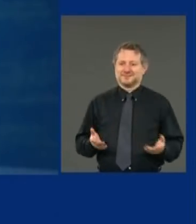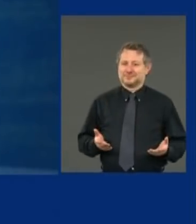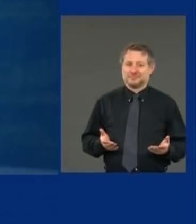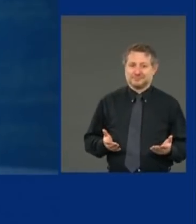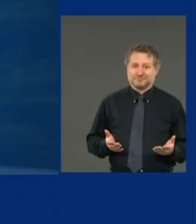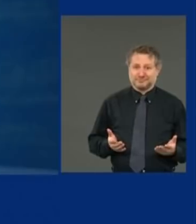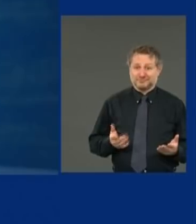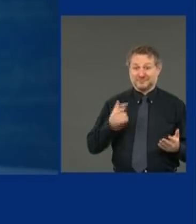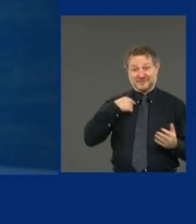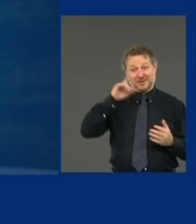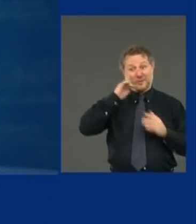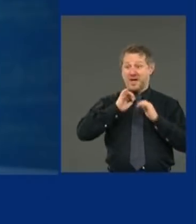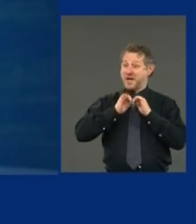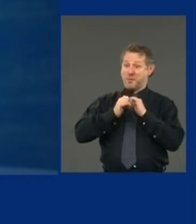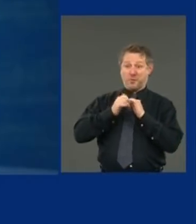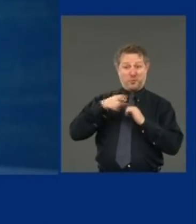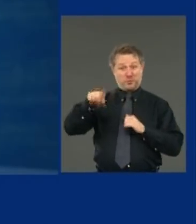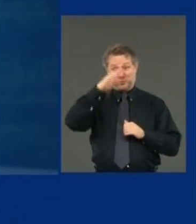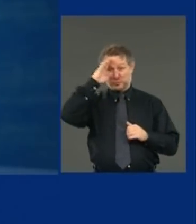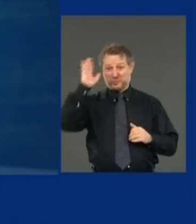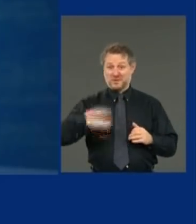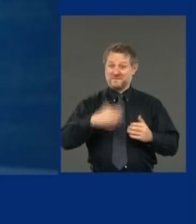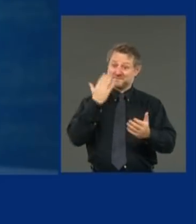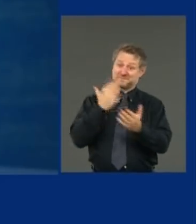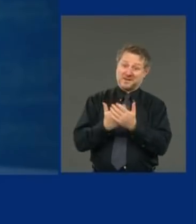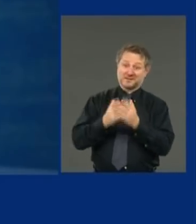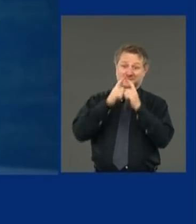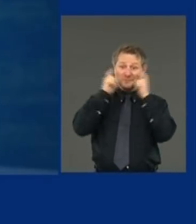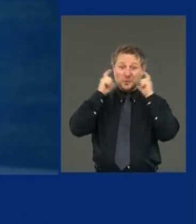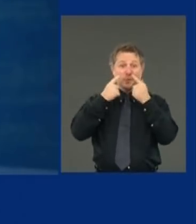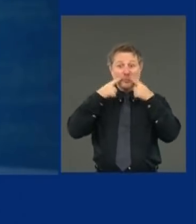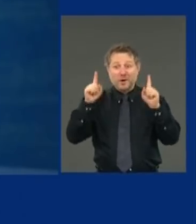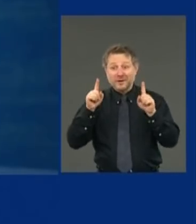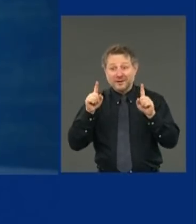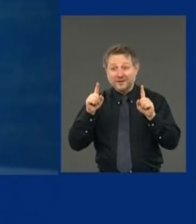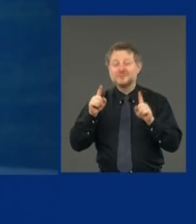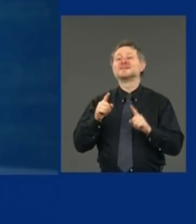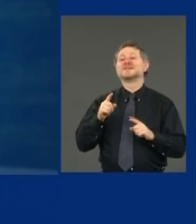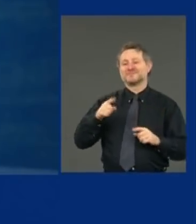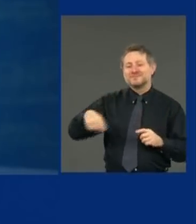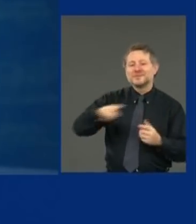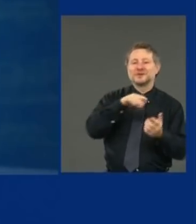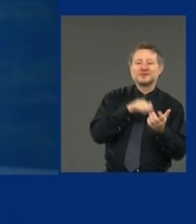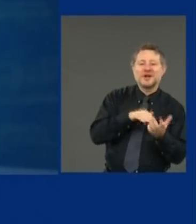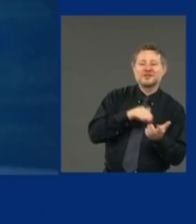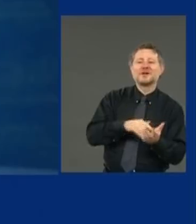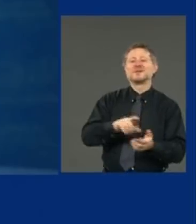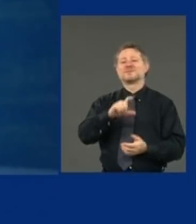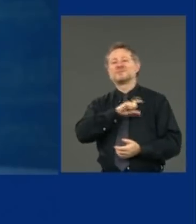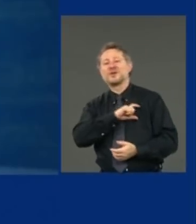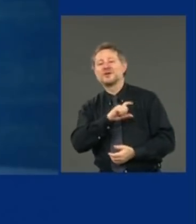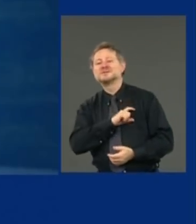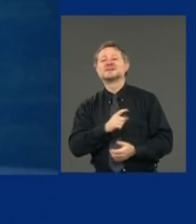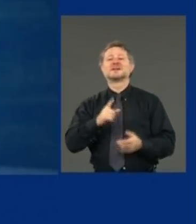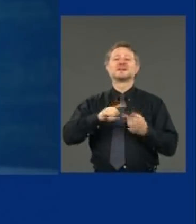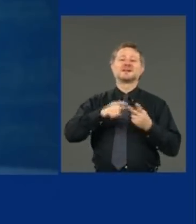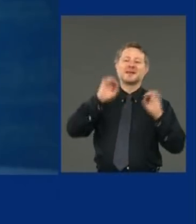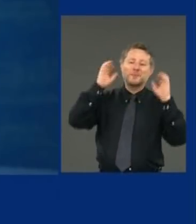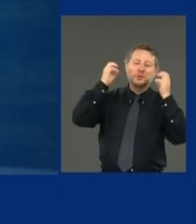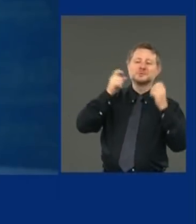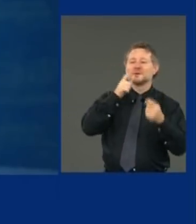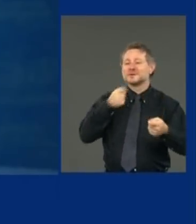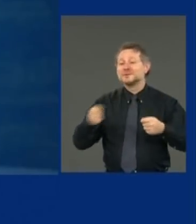responders have a lower infection rate than the general population? Nurses, doctors in emergency